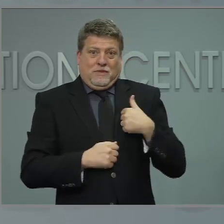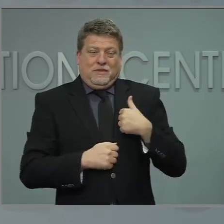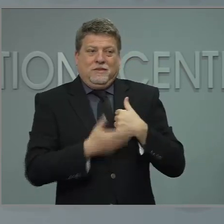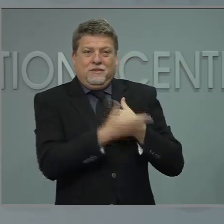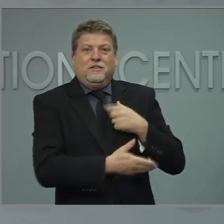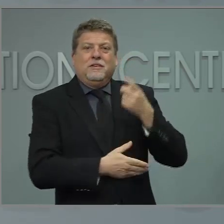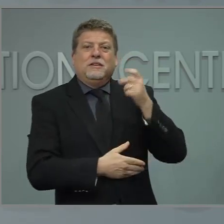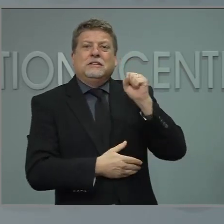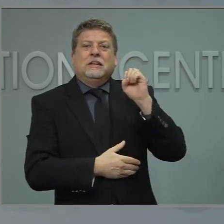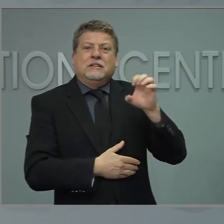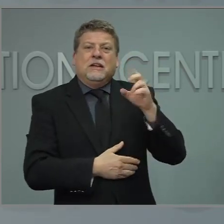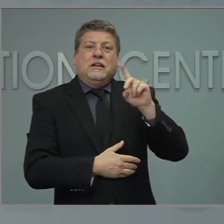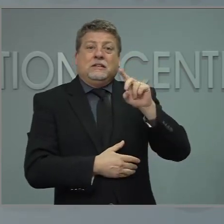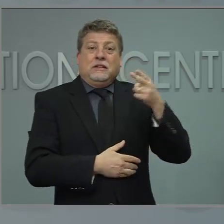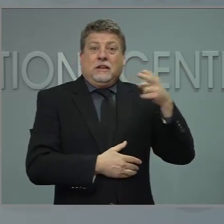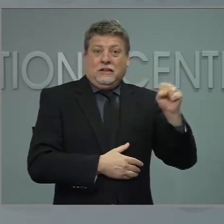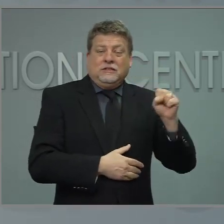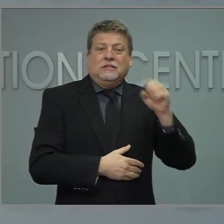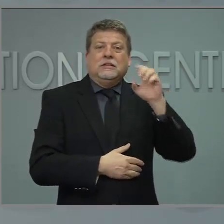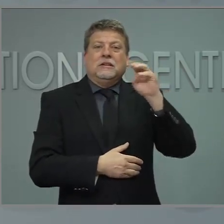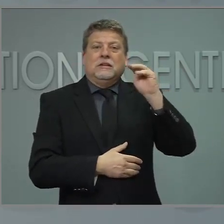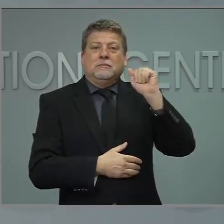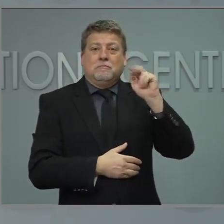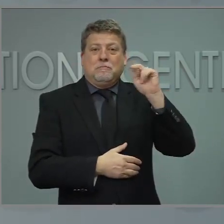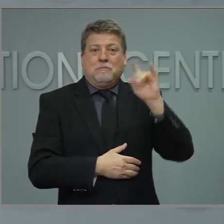today to say a few words. Dr. Cohen.